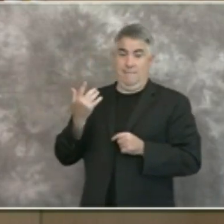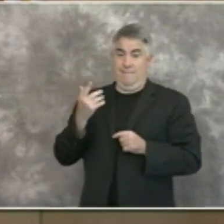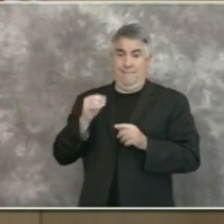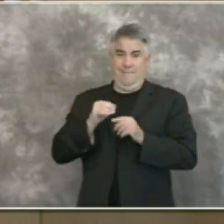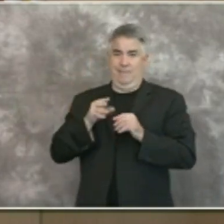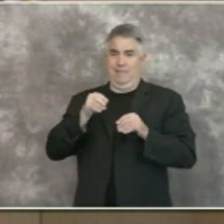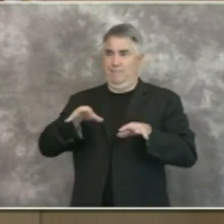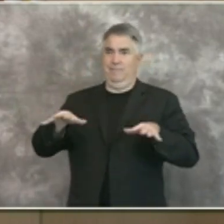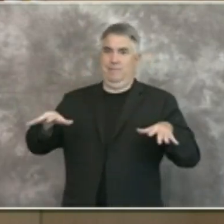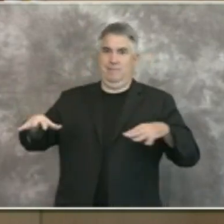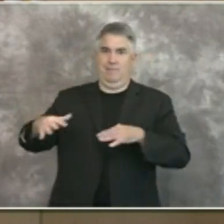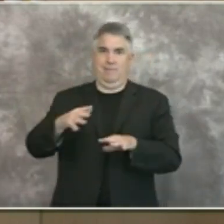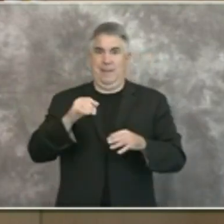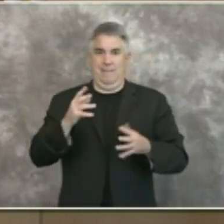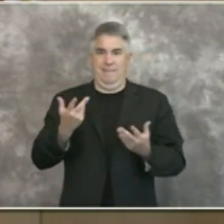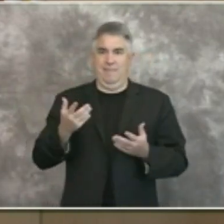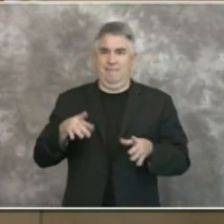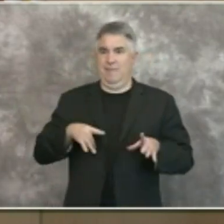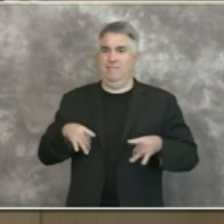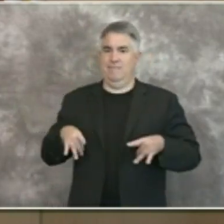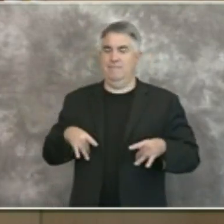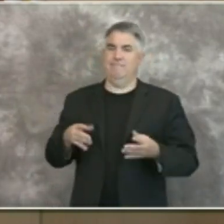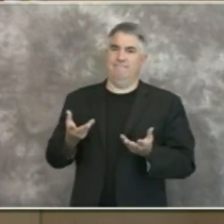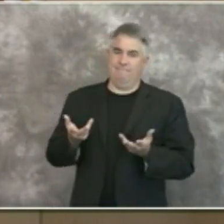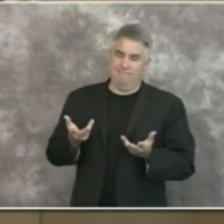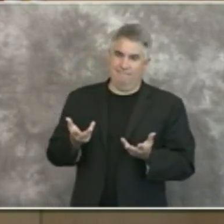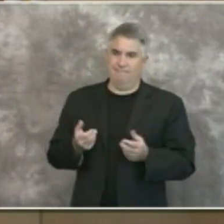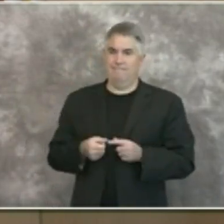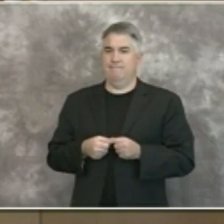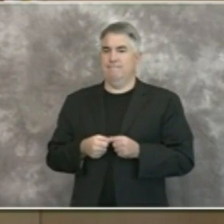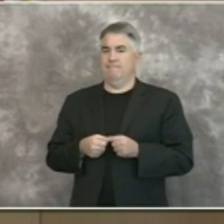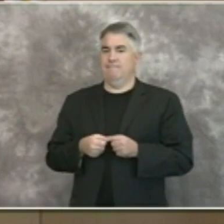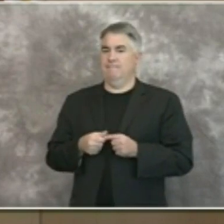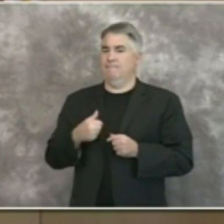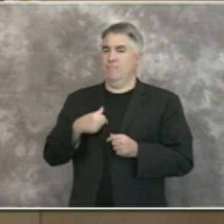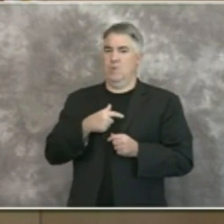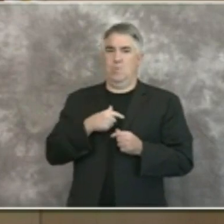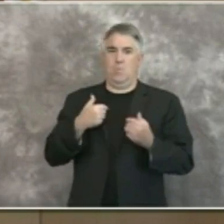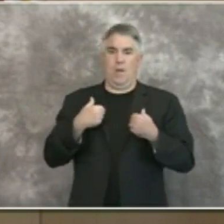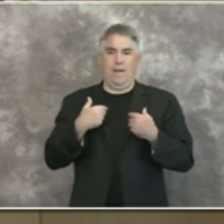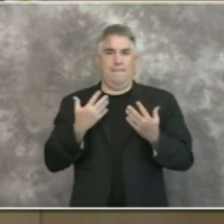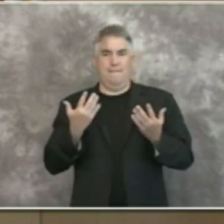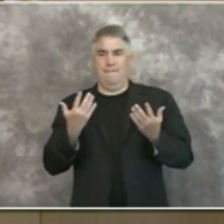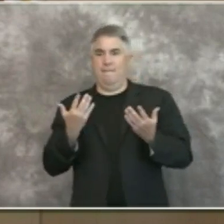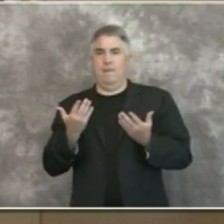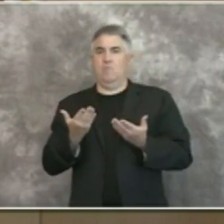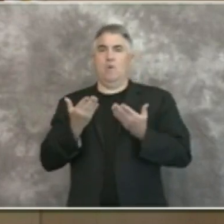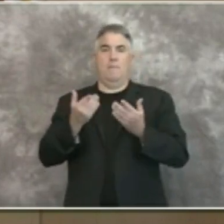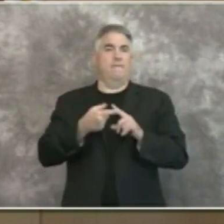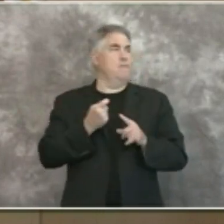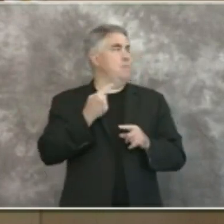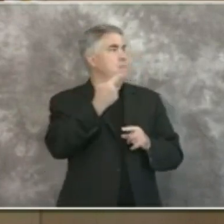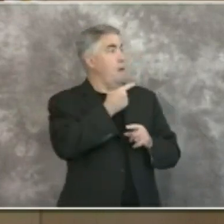infected we do not have that same recommendation at this point in time we are